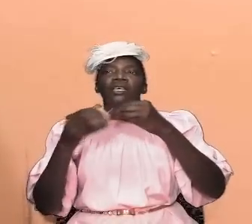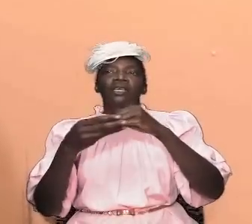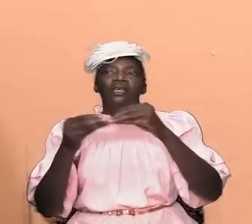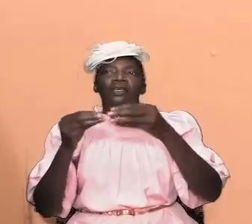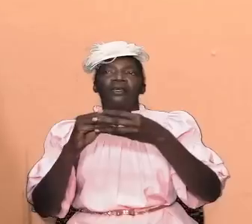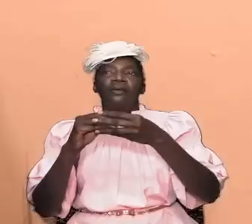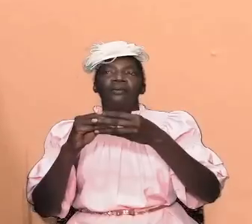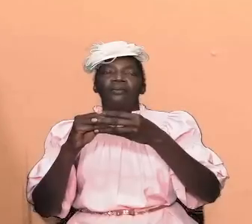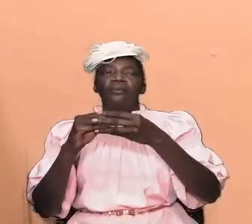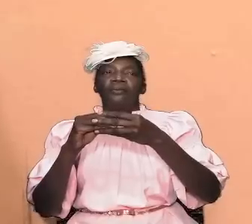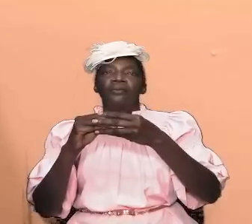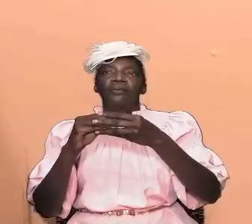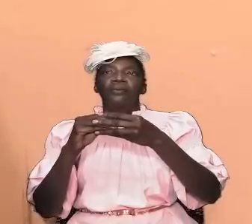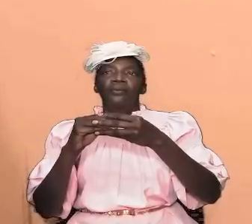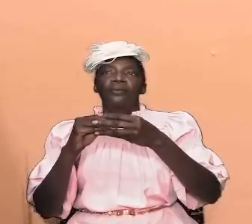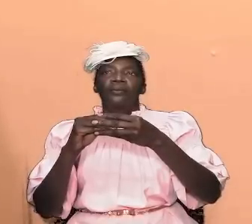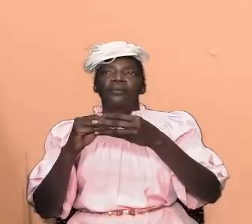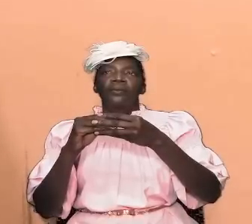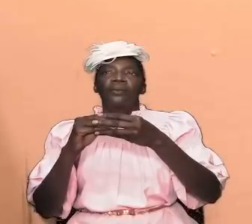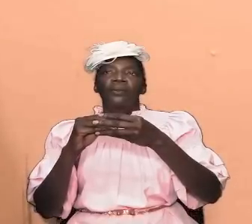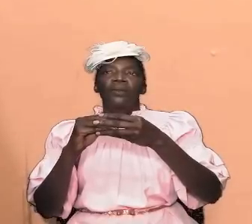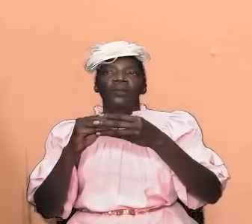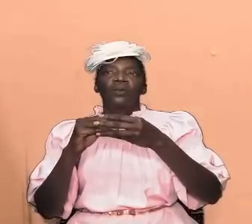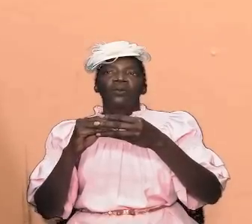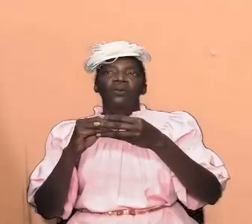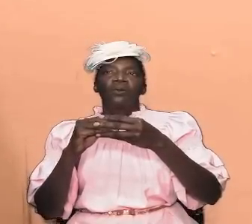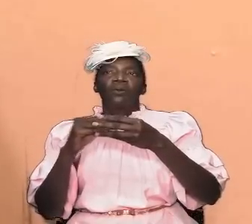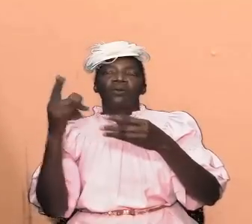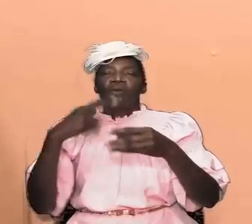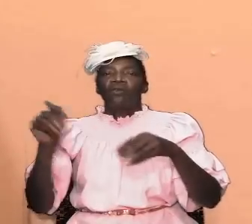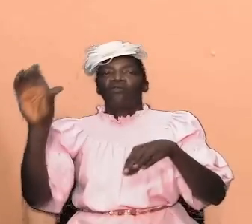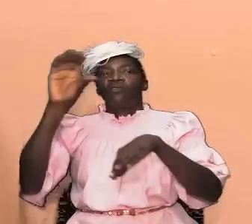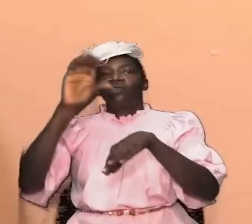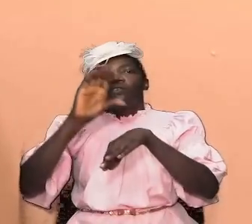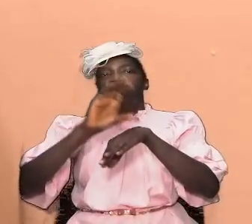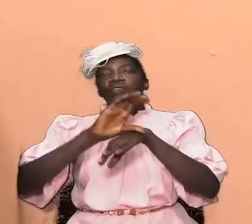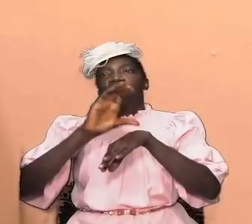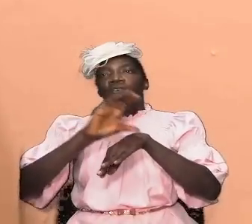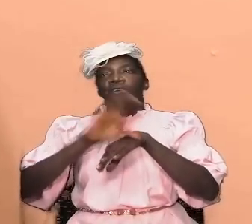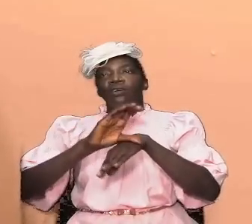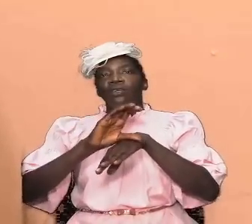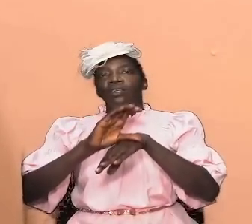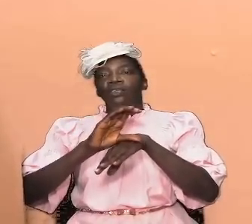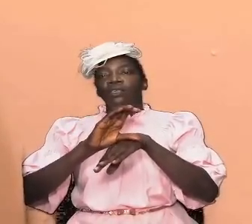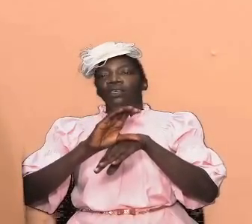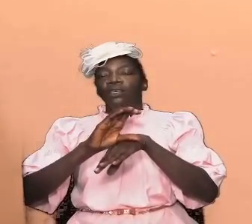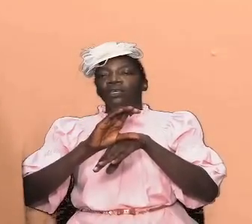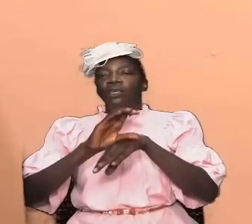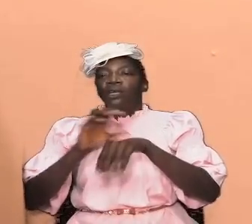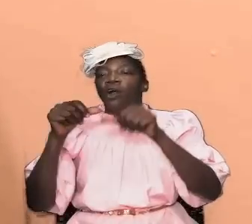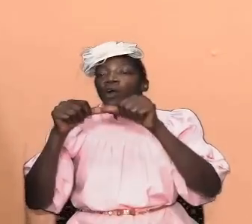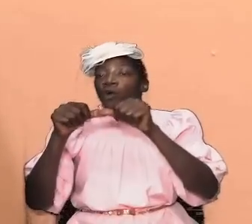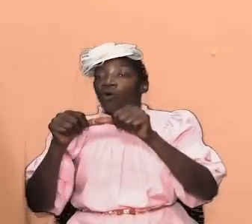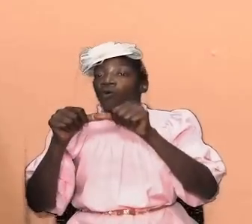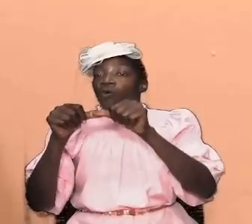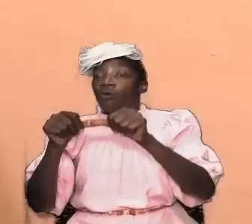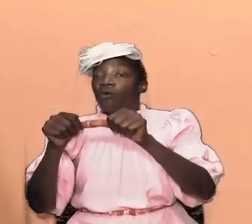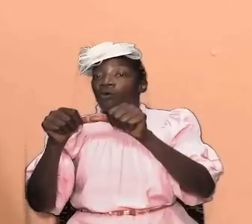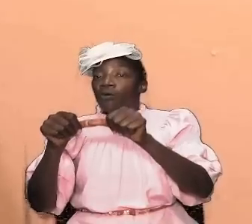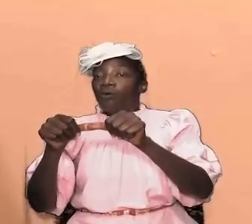theme for our church is earnestly content